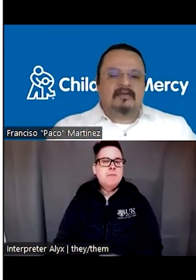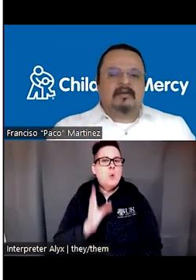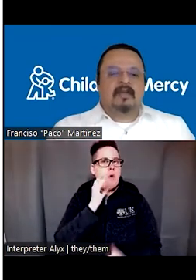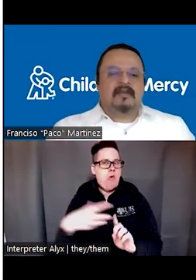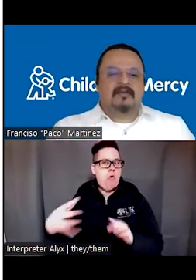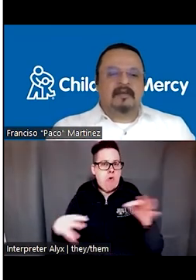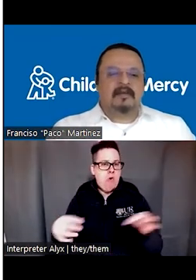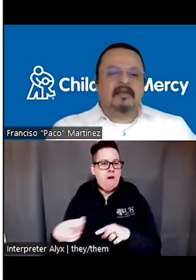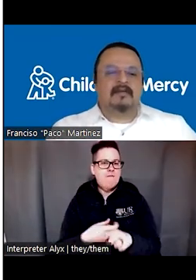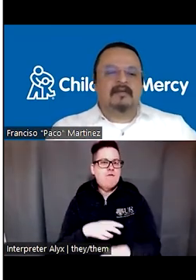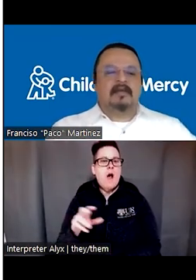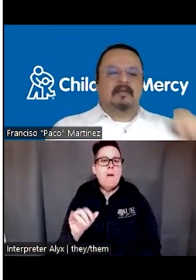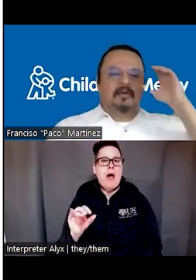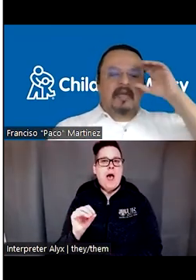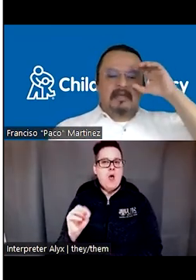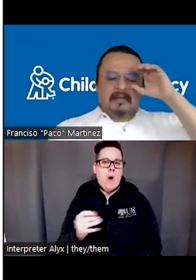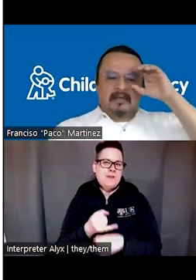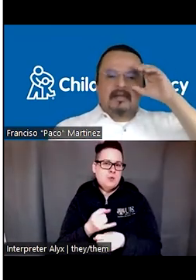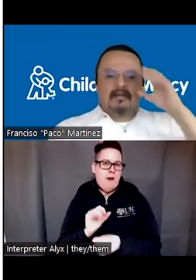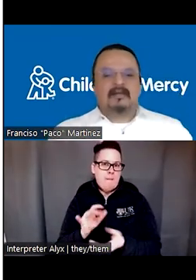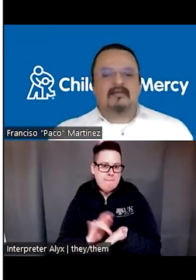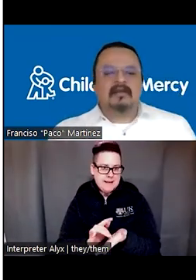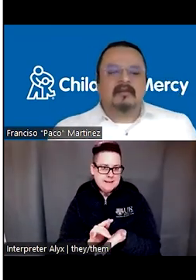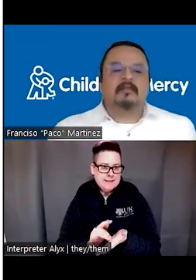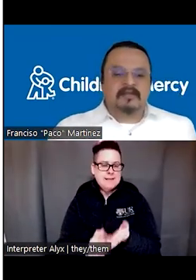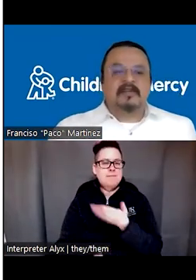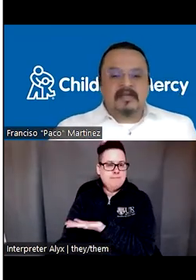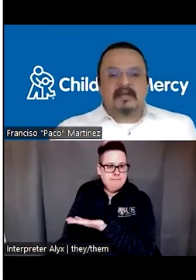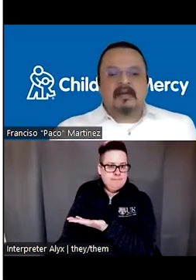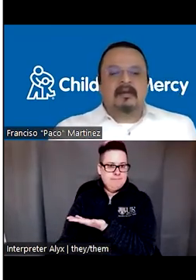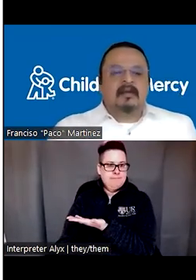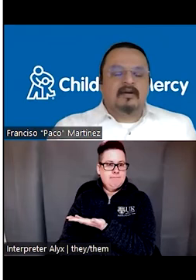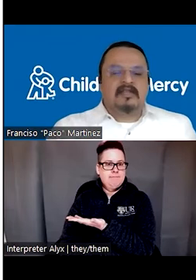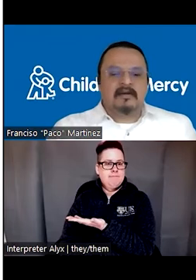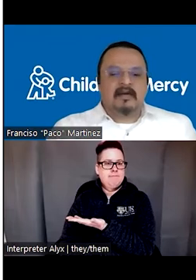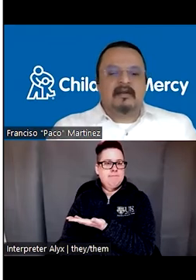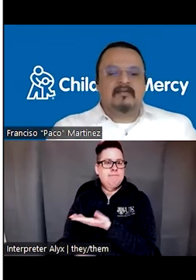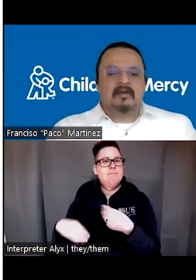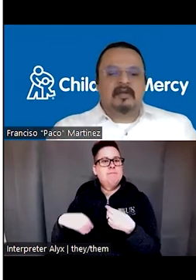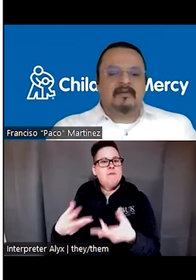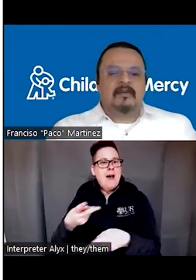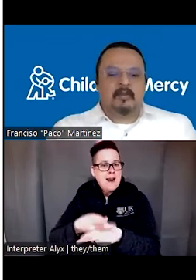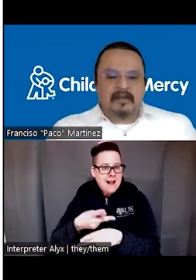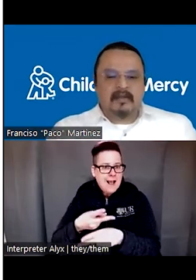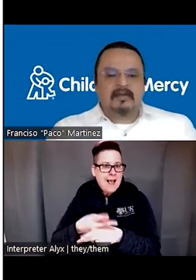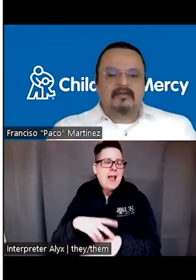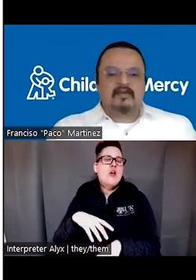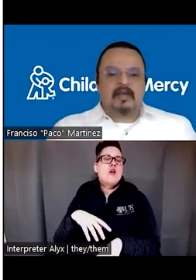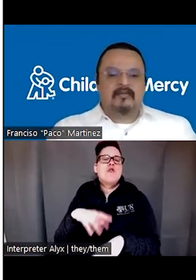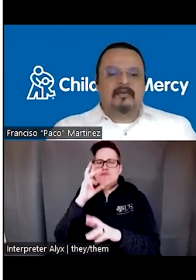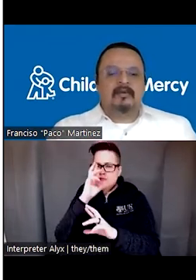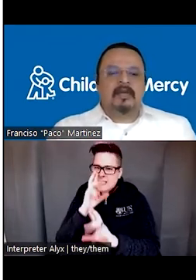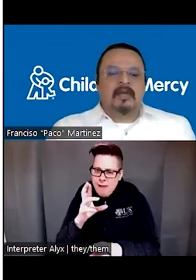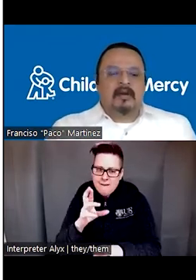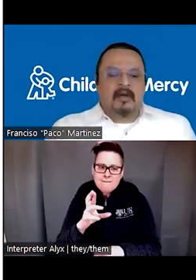the Institute of Medicine is that providing care that is, patient care or center care is, is providing care that is